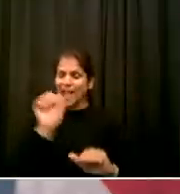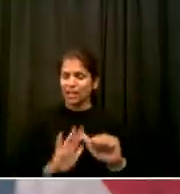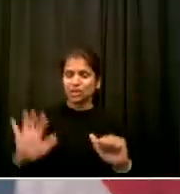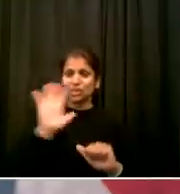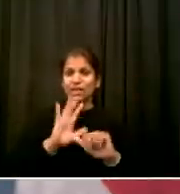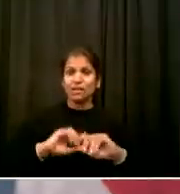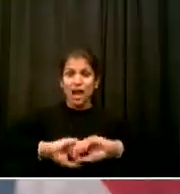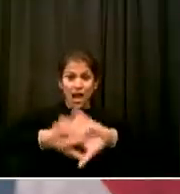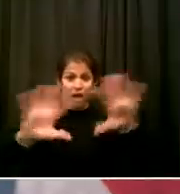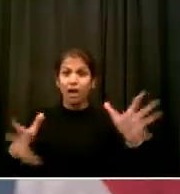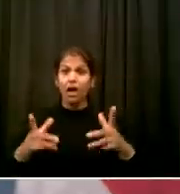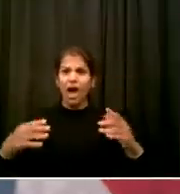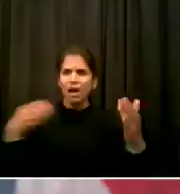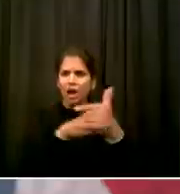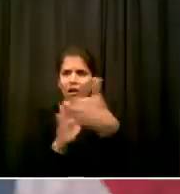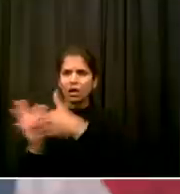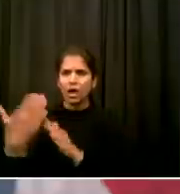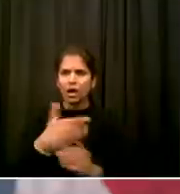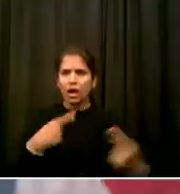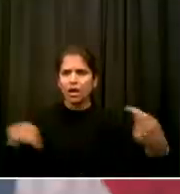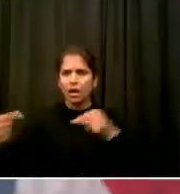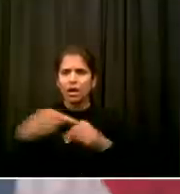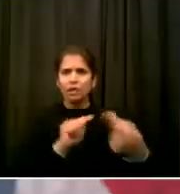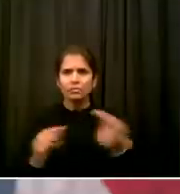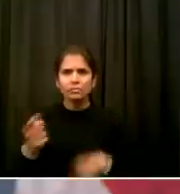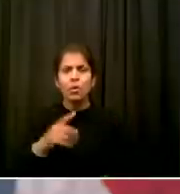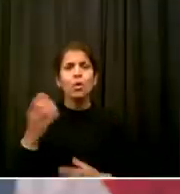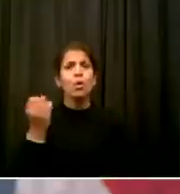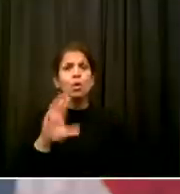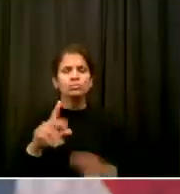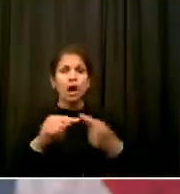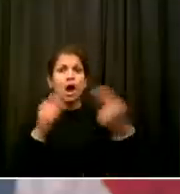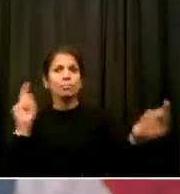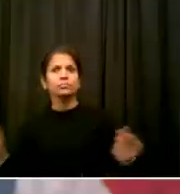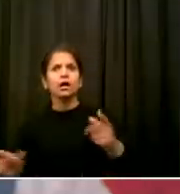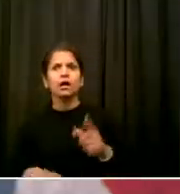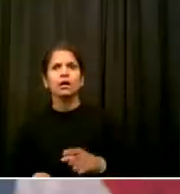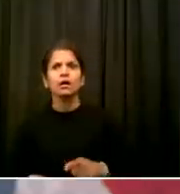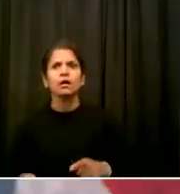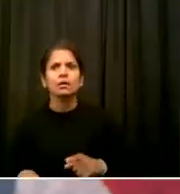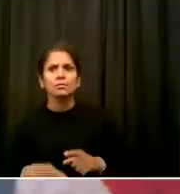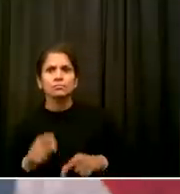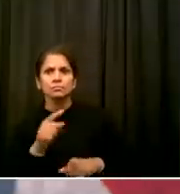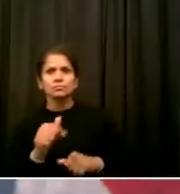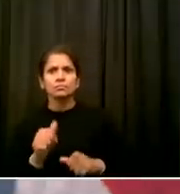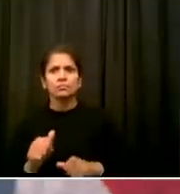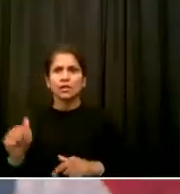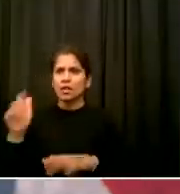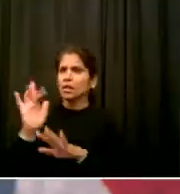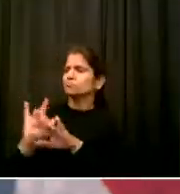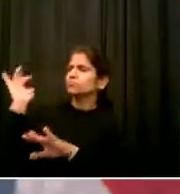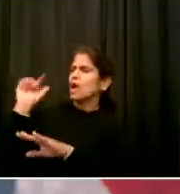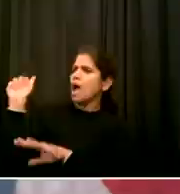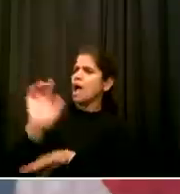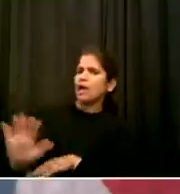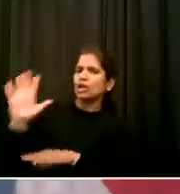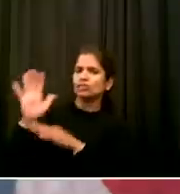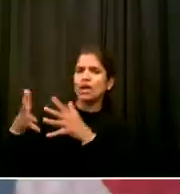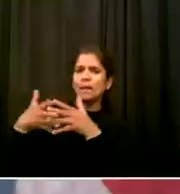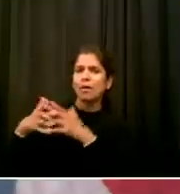too often we claim and perpetuate a story that is incomplete or simply not true